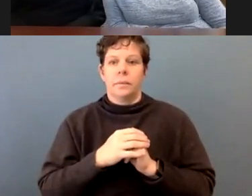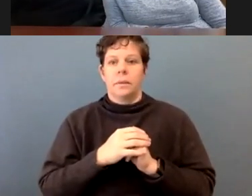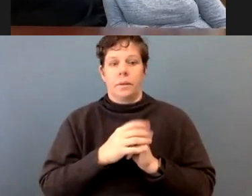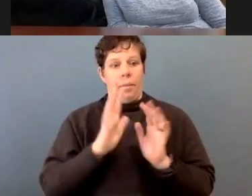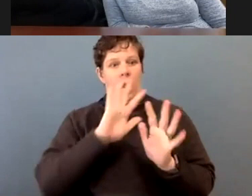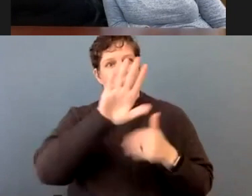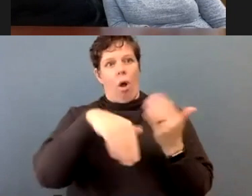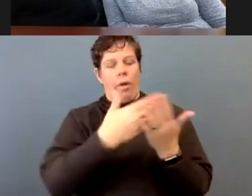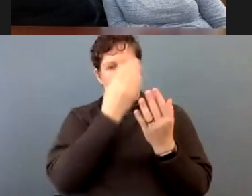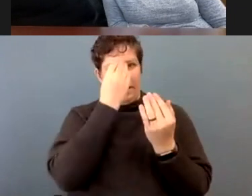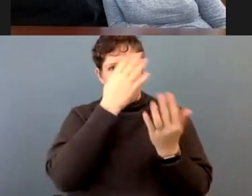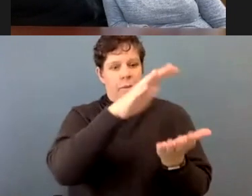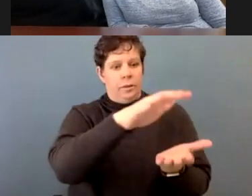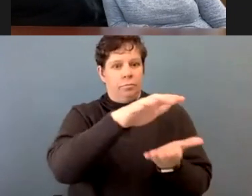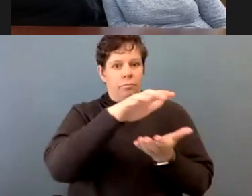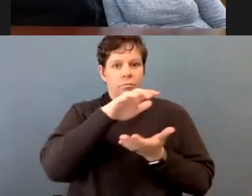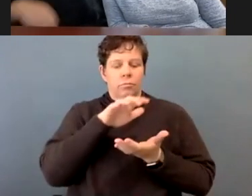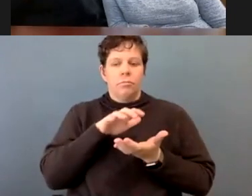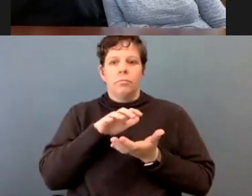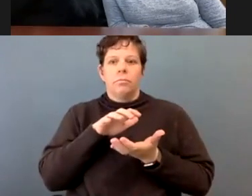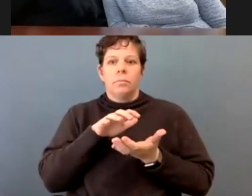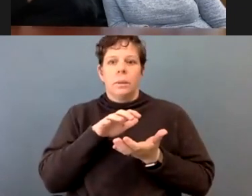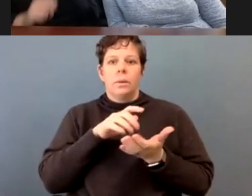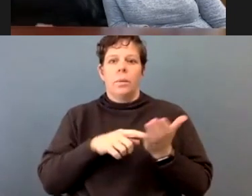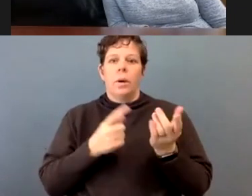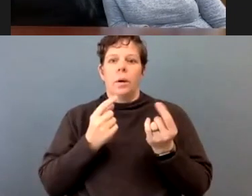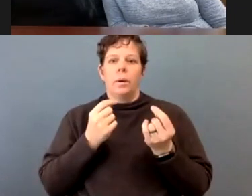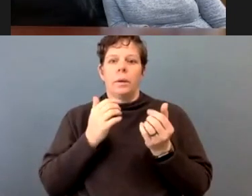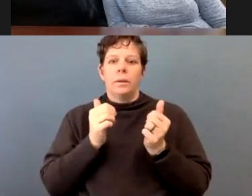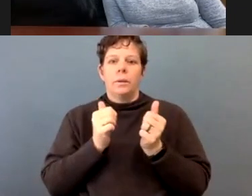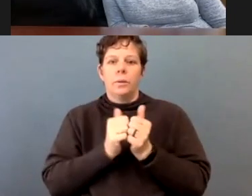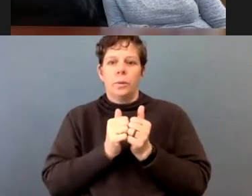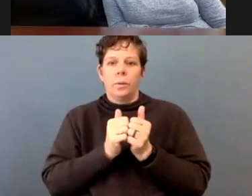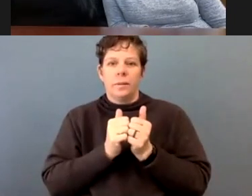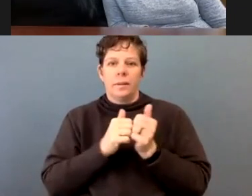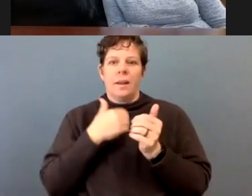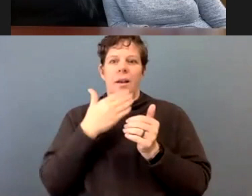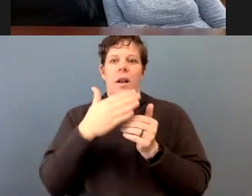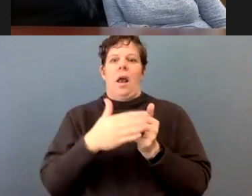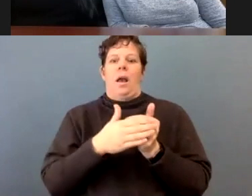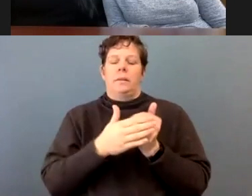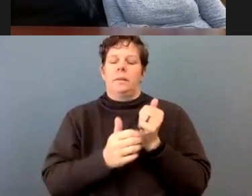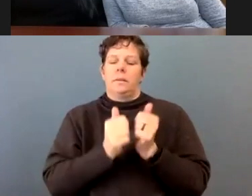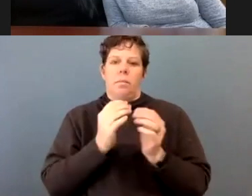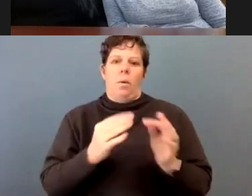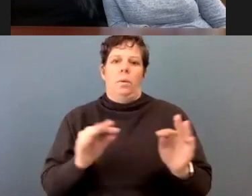is so important.